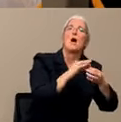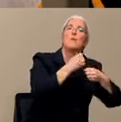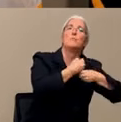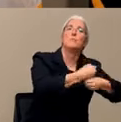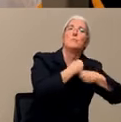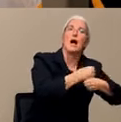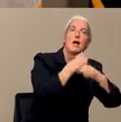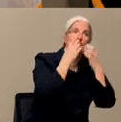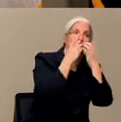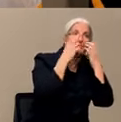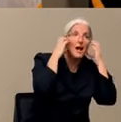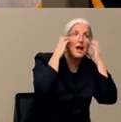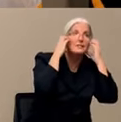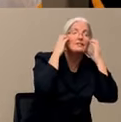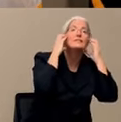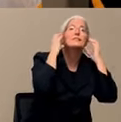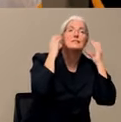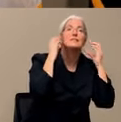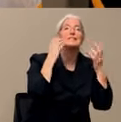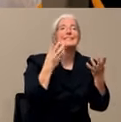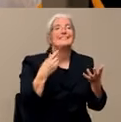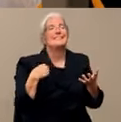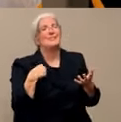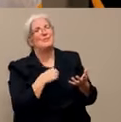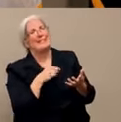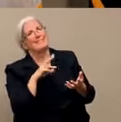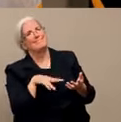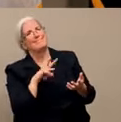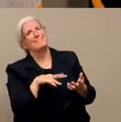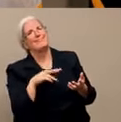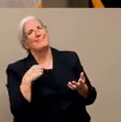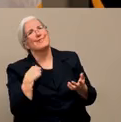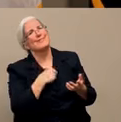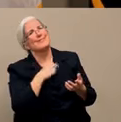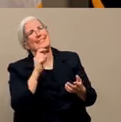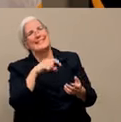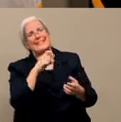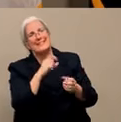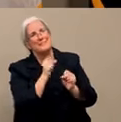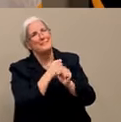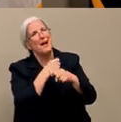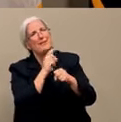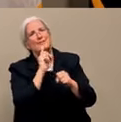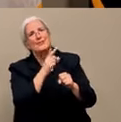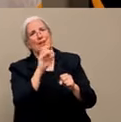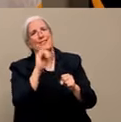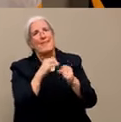standards, I think in at least thread count or something, to make sure that they're actually going to work to protect you.